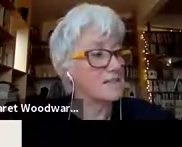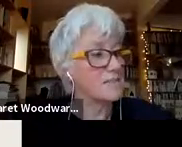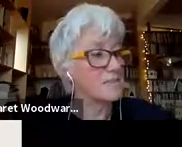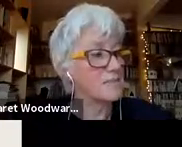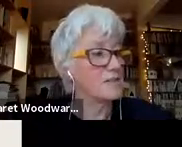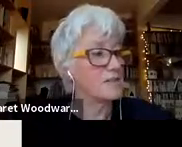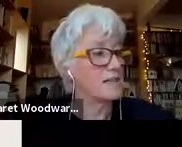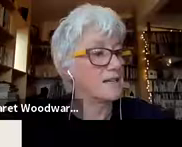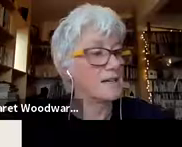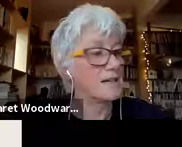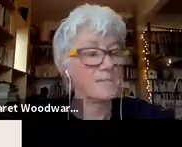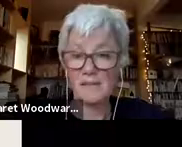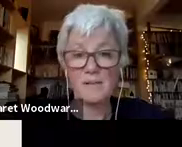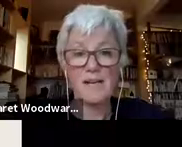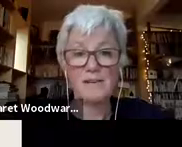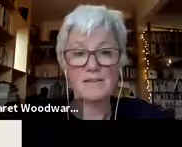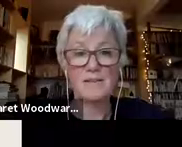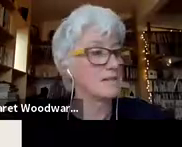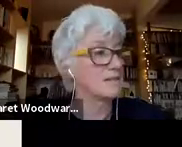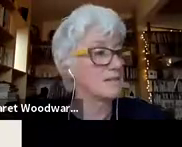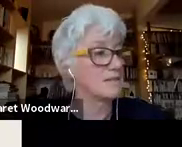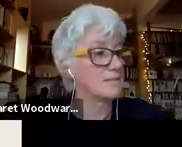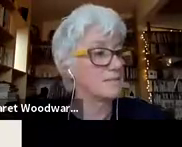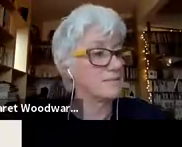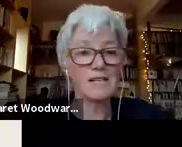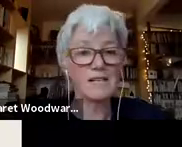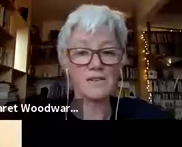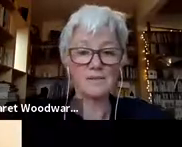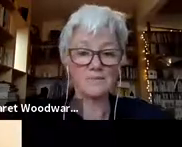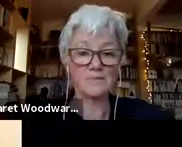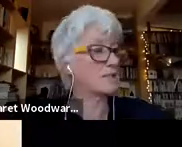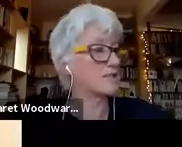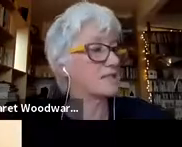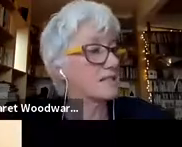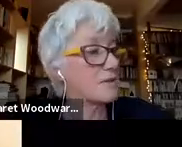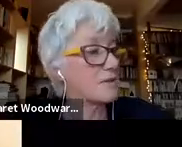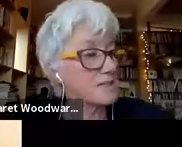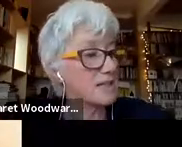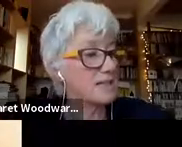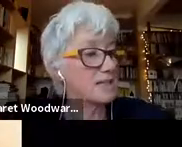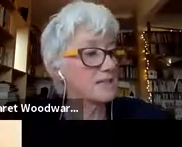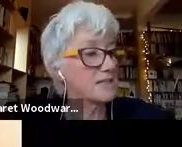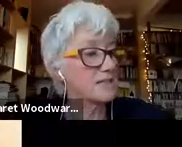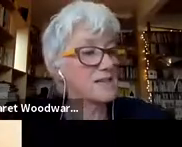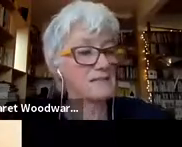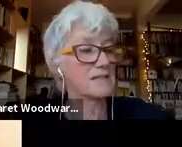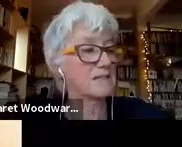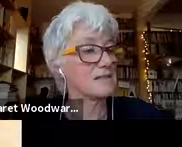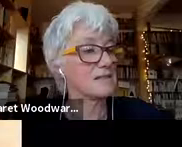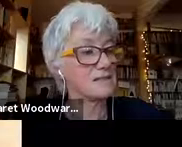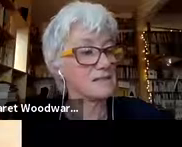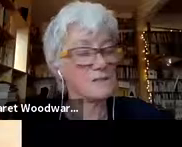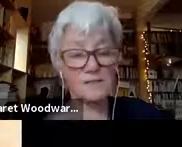Erica says about her work, and about the Living Locally book, she says from its beginning in